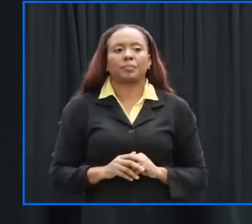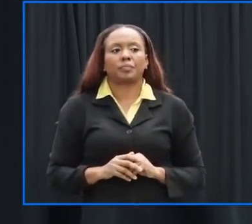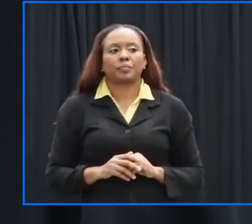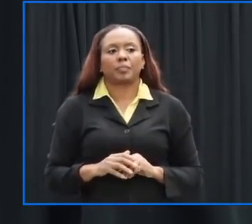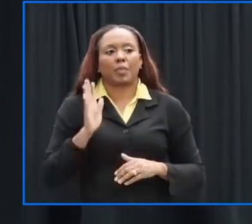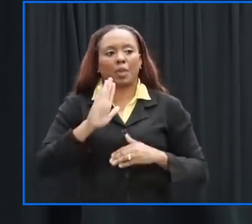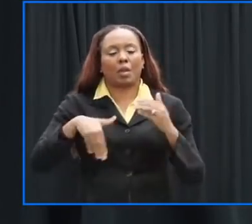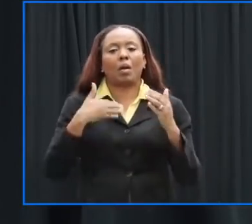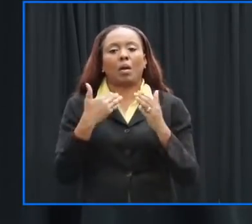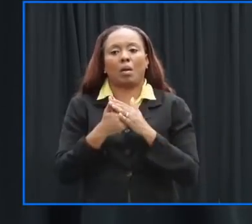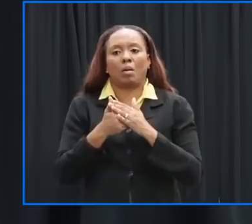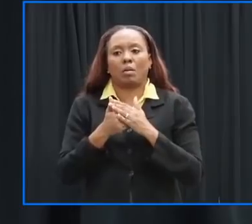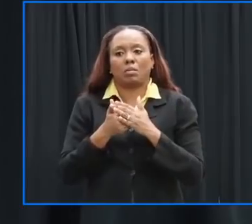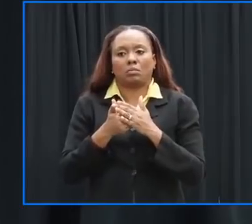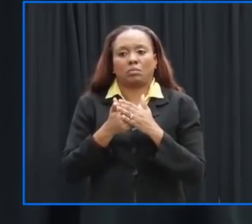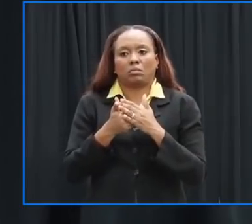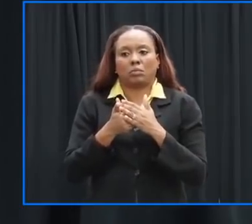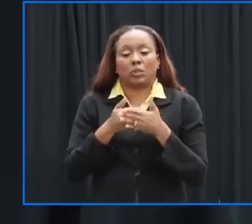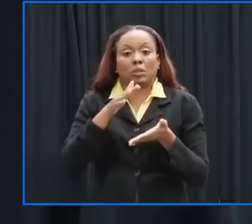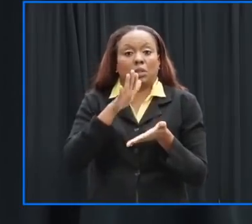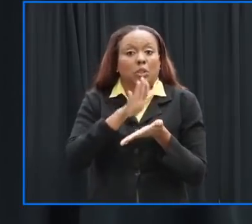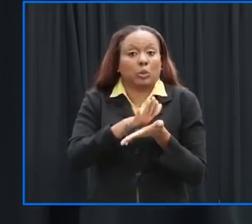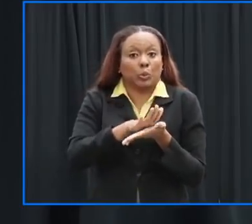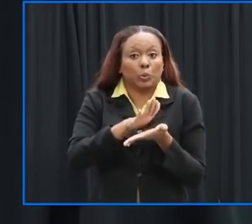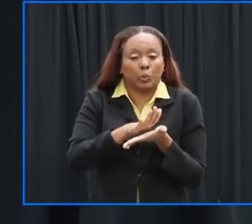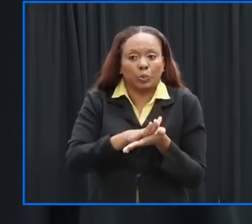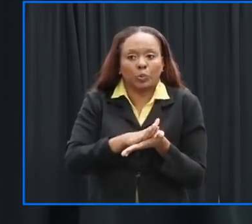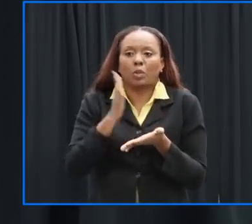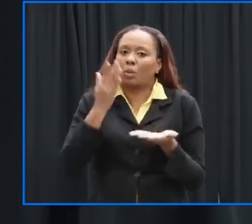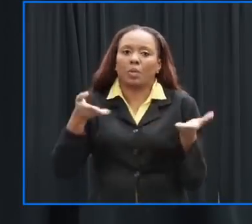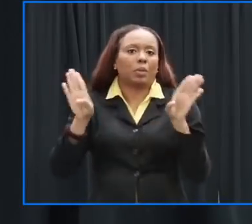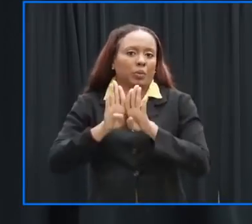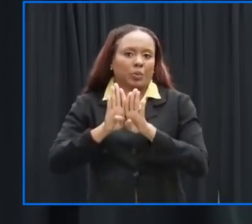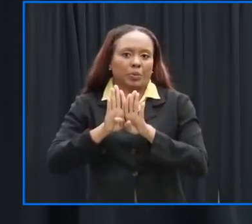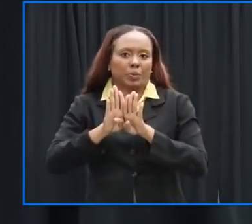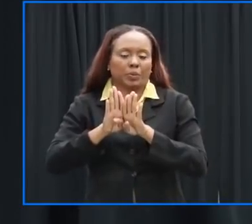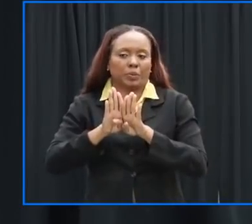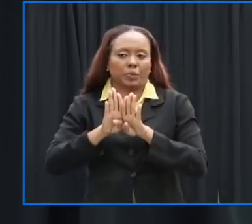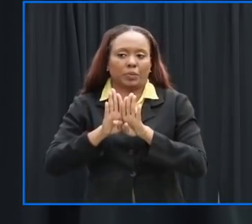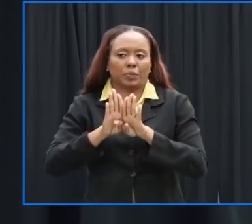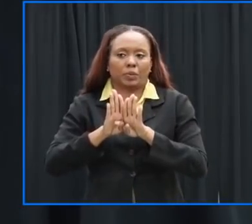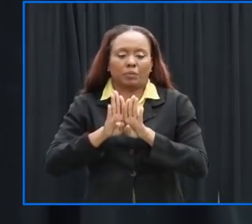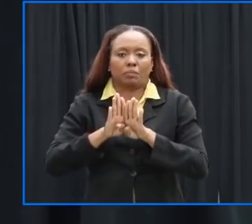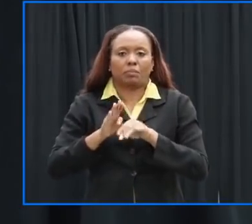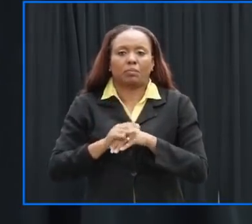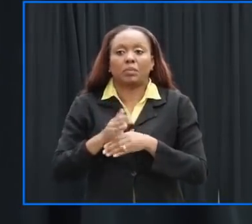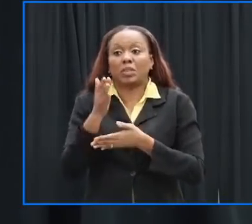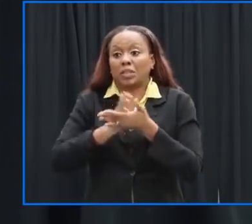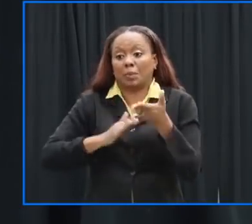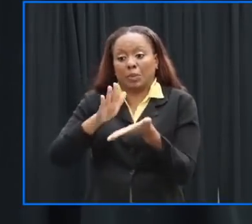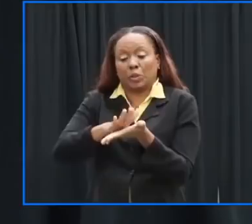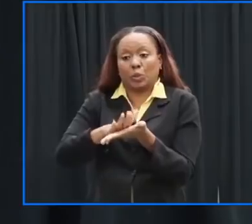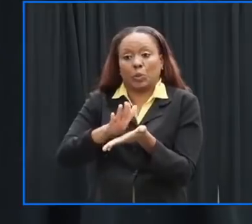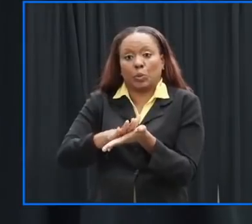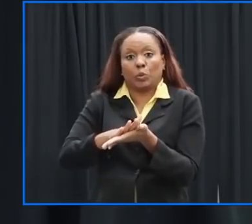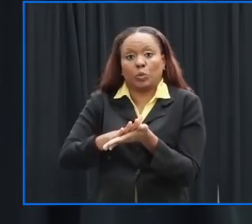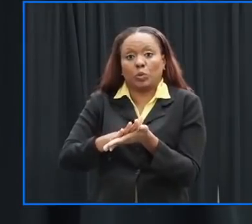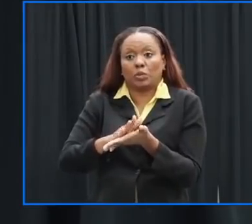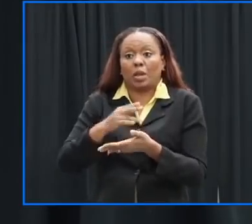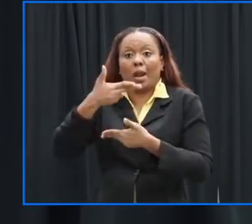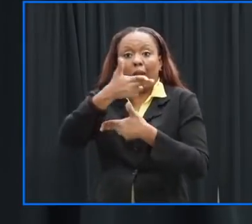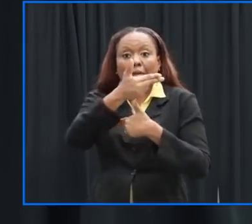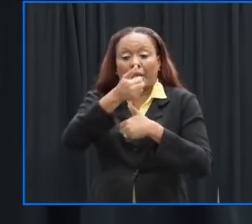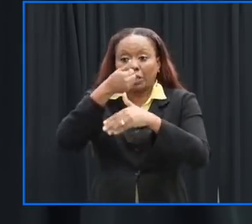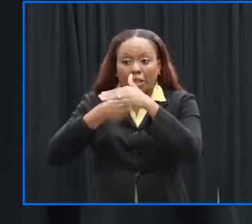examination shelters will examination centers will be closed so our shelters are up all of our shelter wardens have been